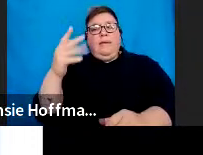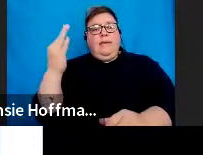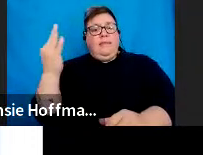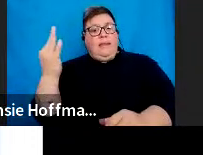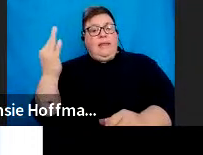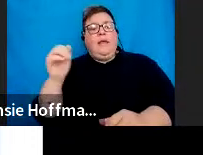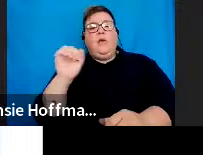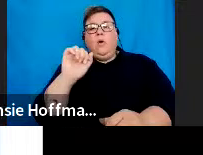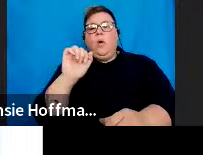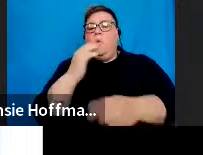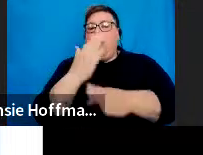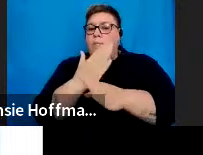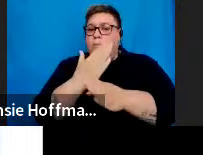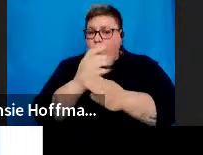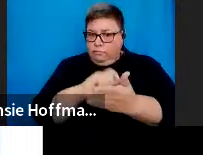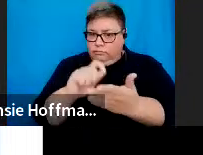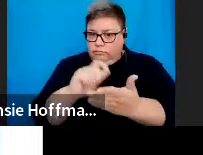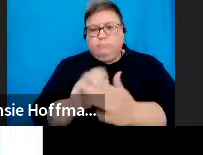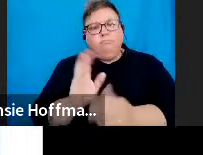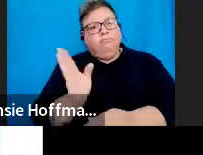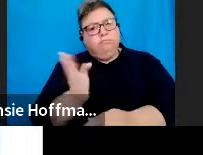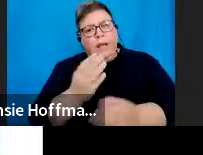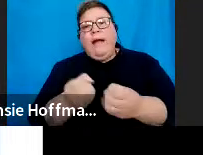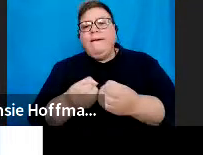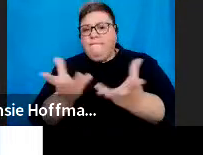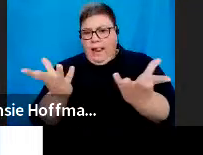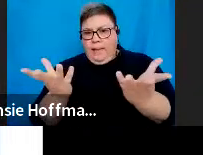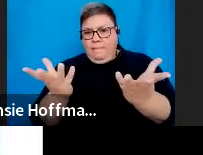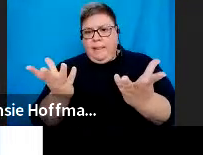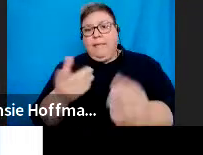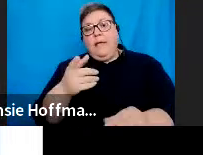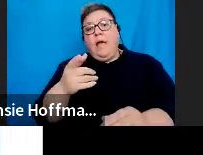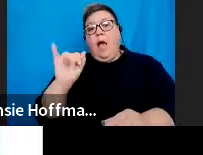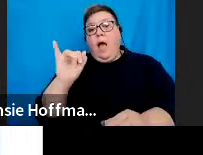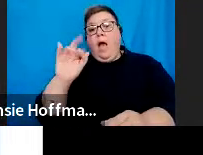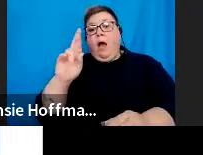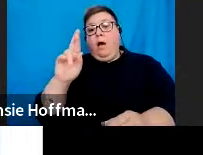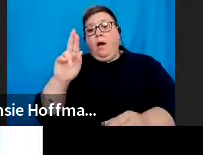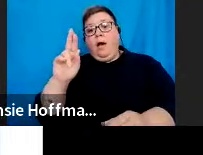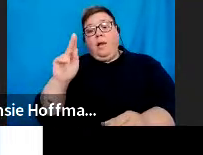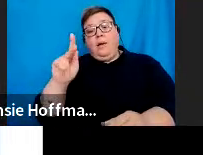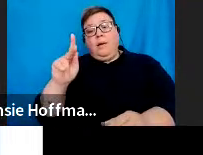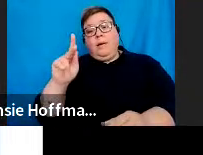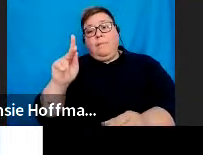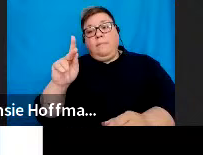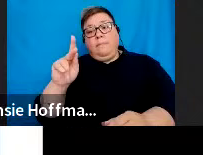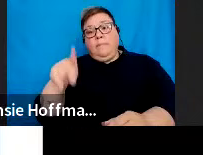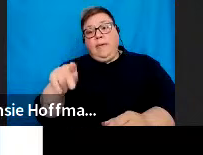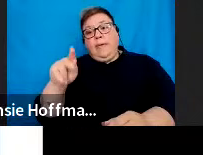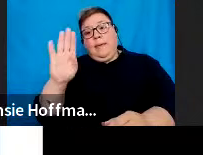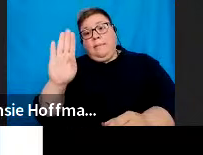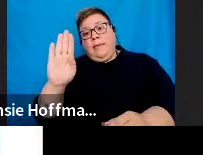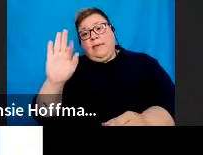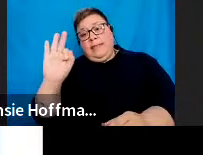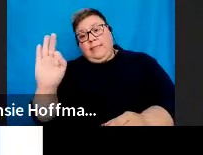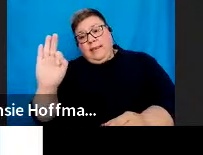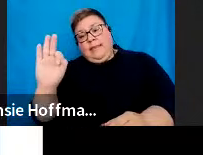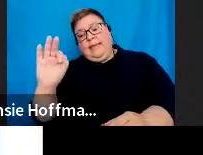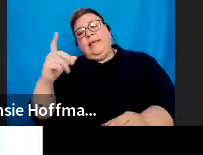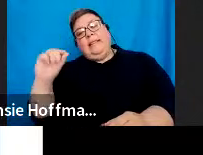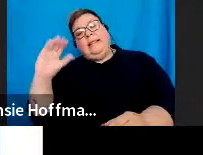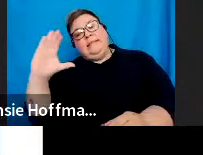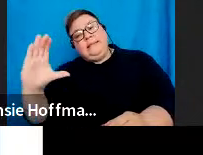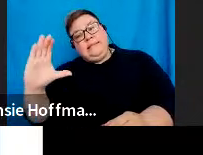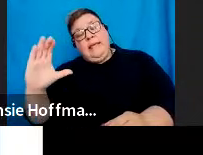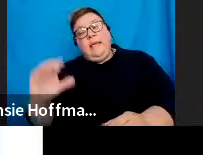forms will be available. This is the IRP3B and the IRP3C. So, the B